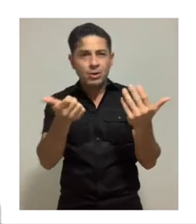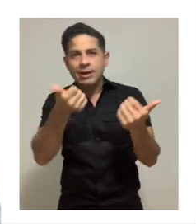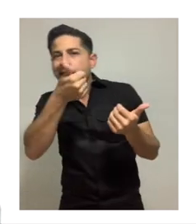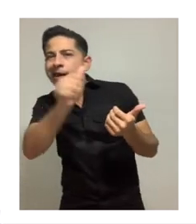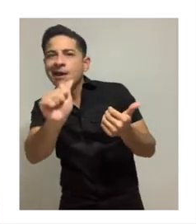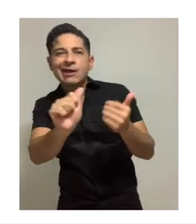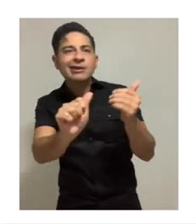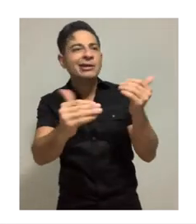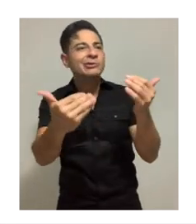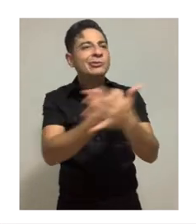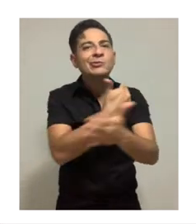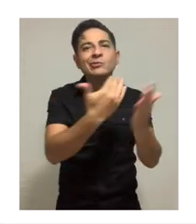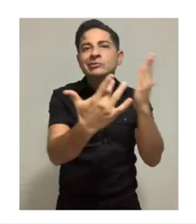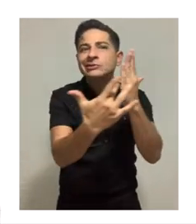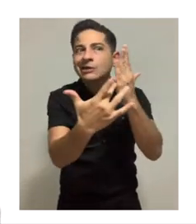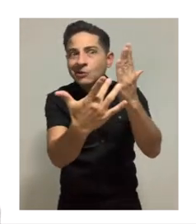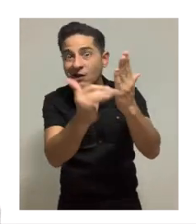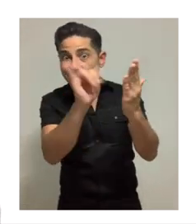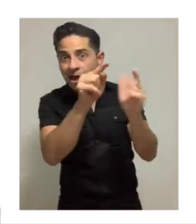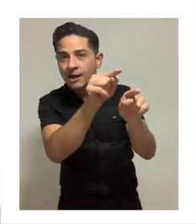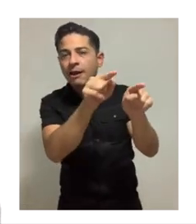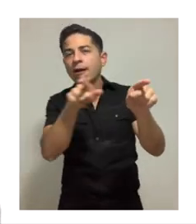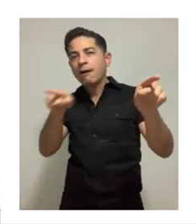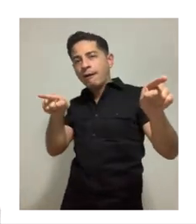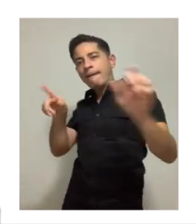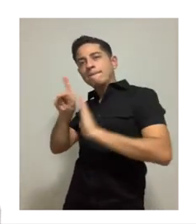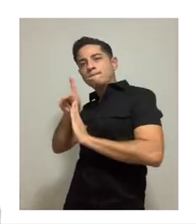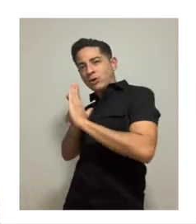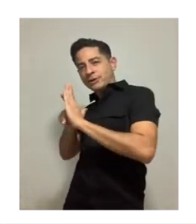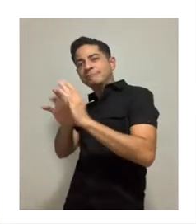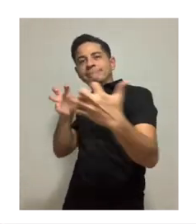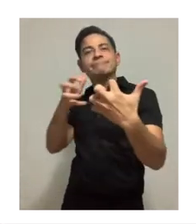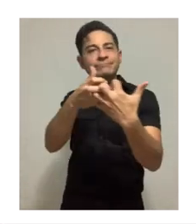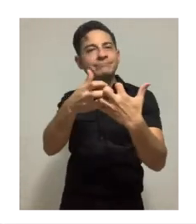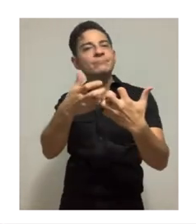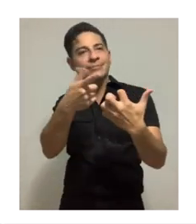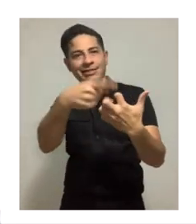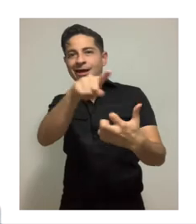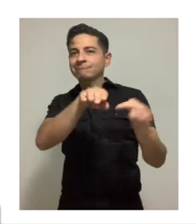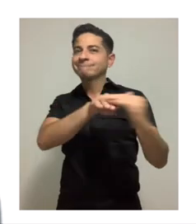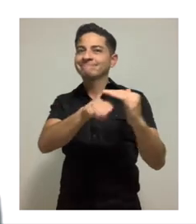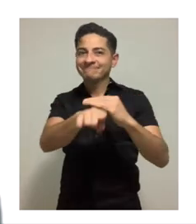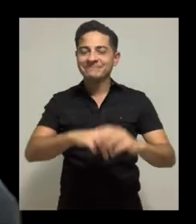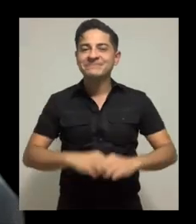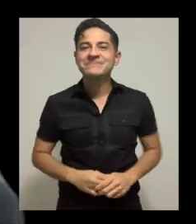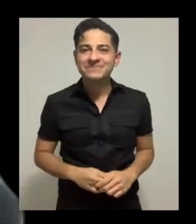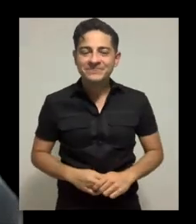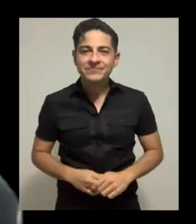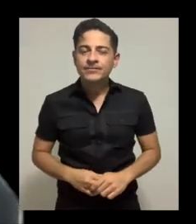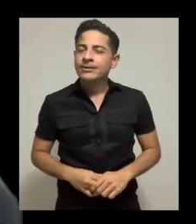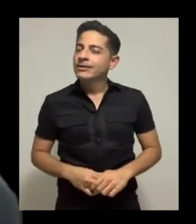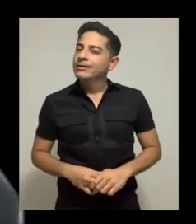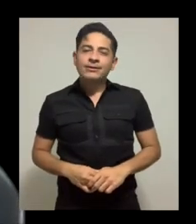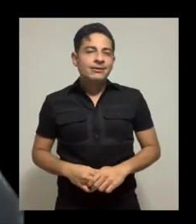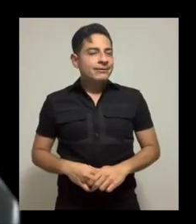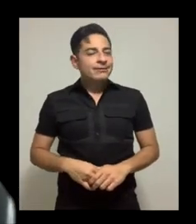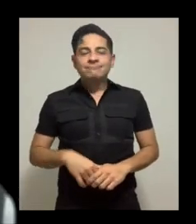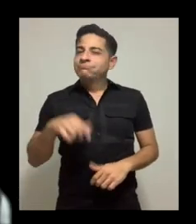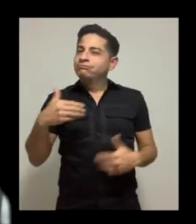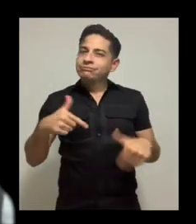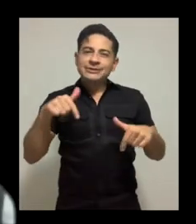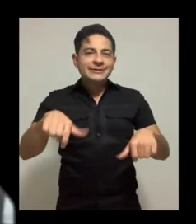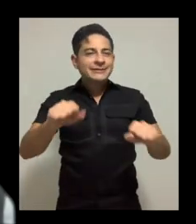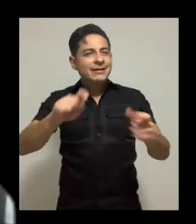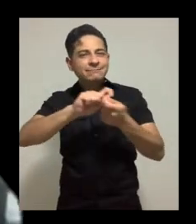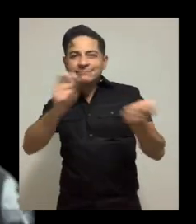whatever's next. What is the next emerging technology that we can apply accessibility principles to? This can utterly transform the